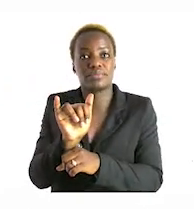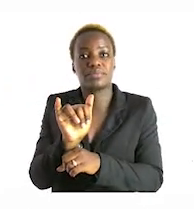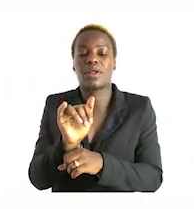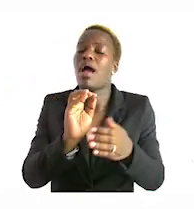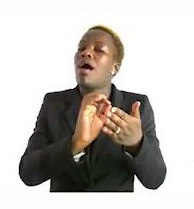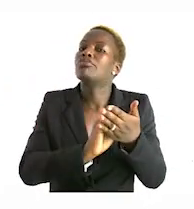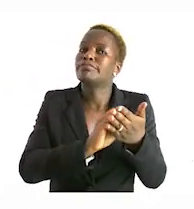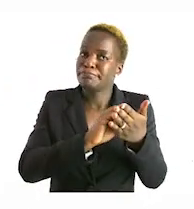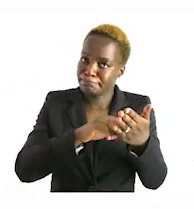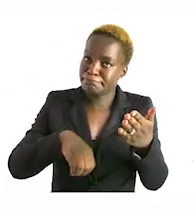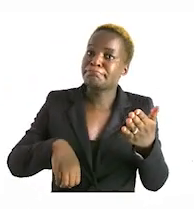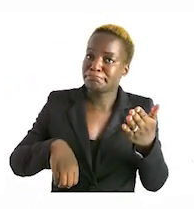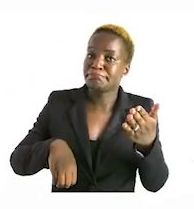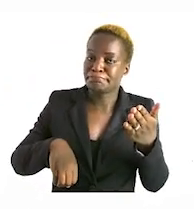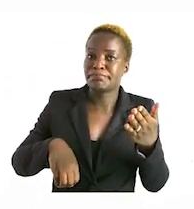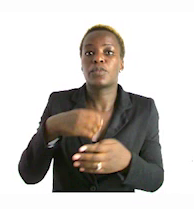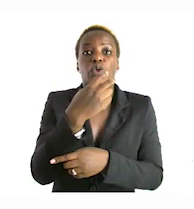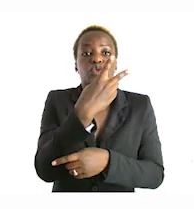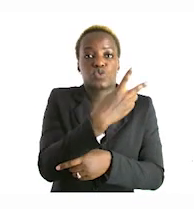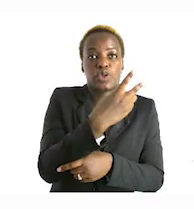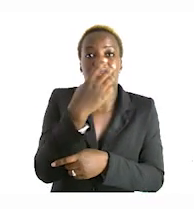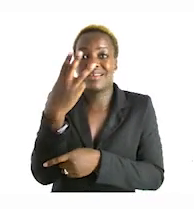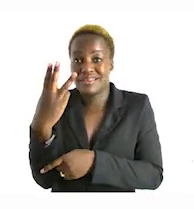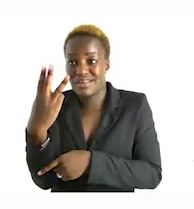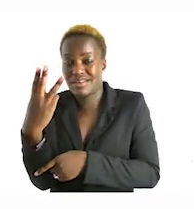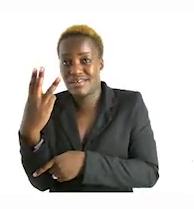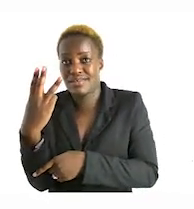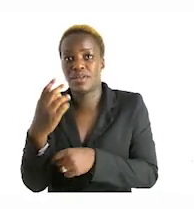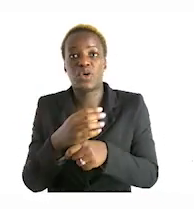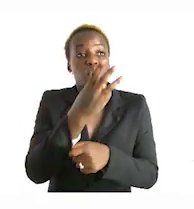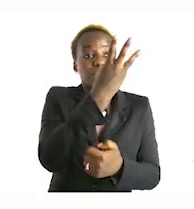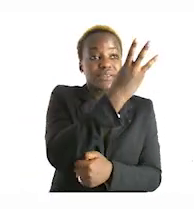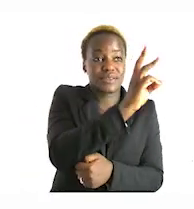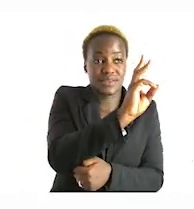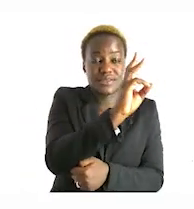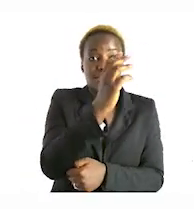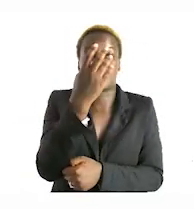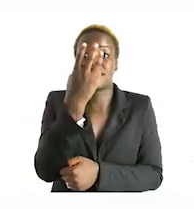to take away the 23 loaves from the 63 loaves